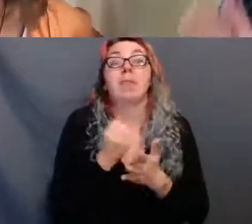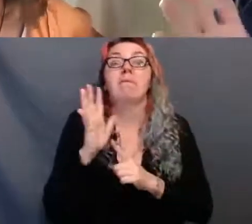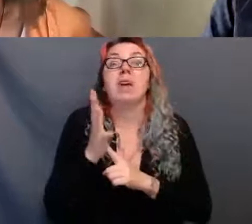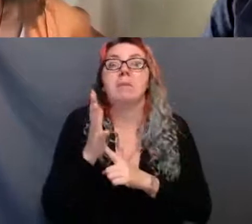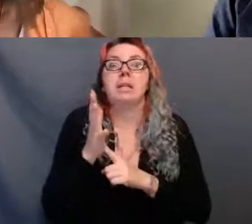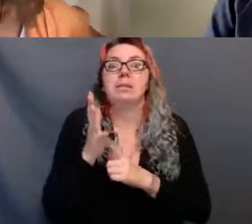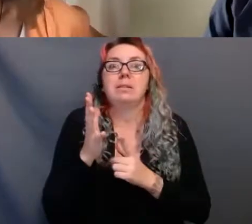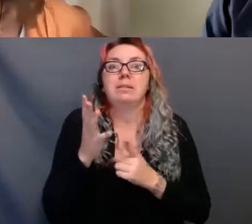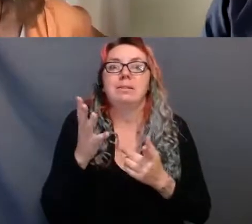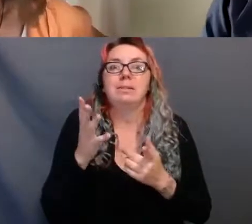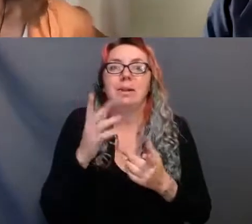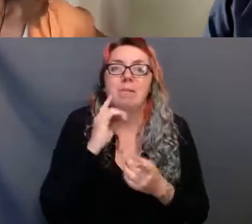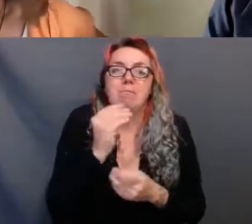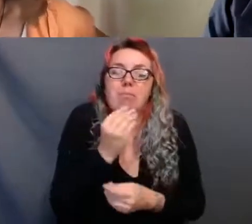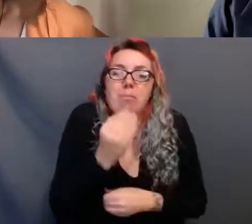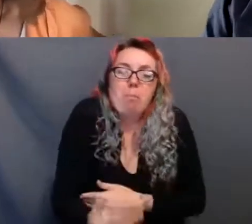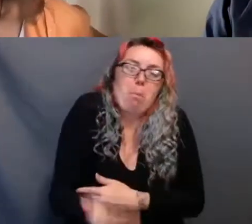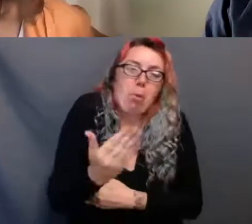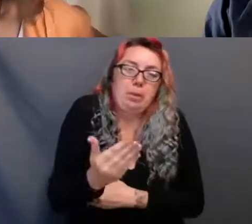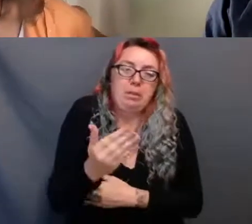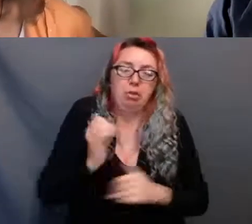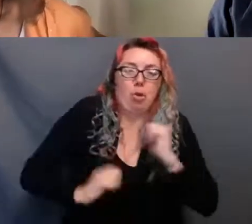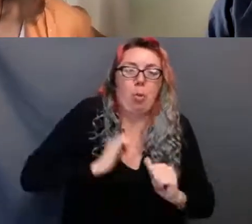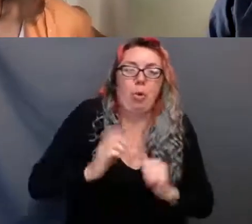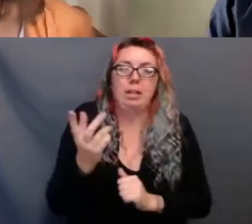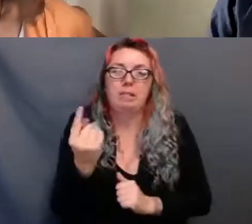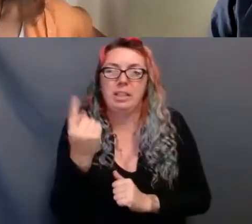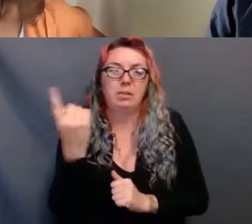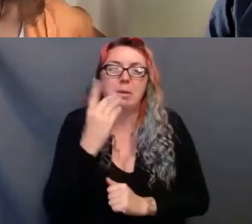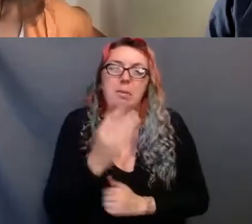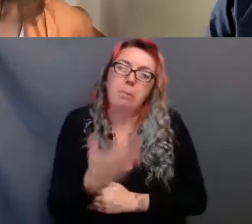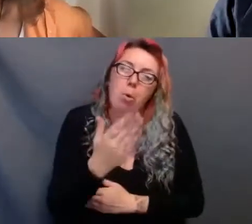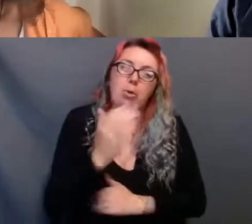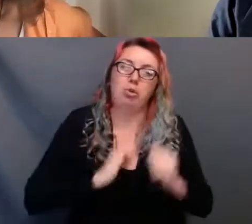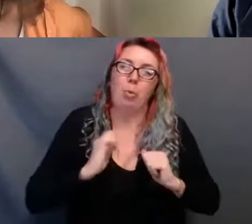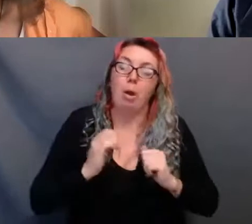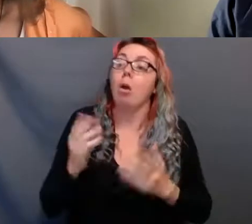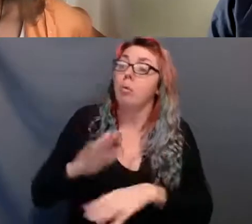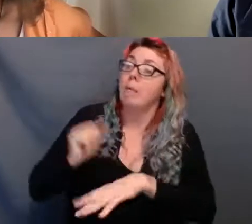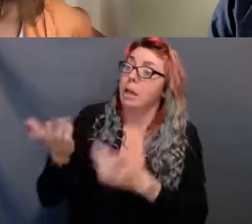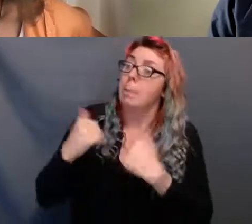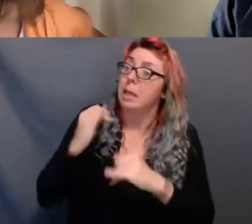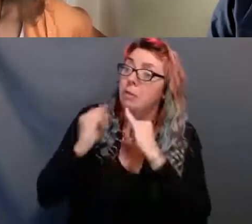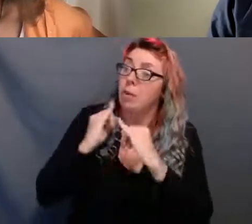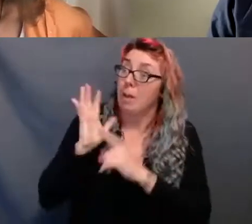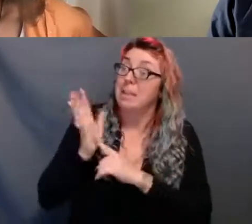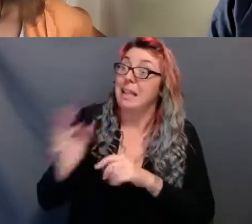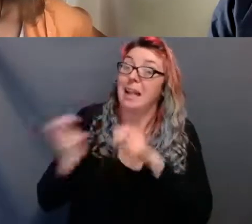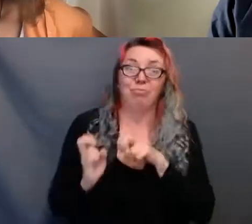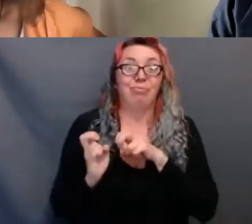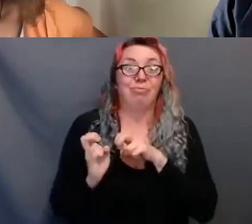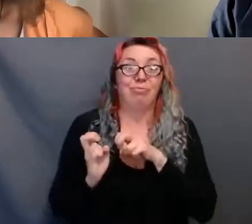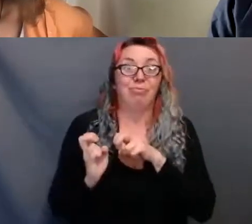Not that that's so bad. It's great to be on a morning show. It's just more early